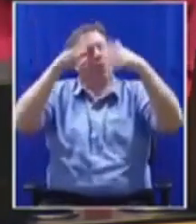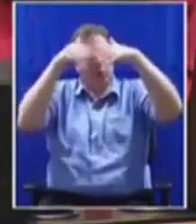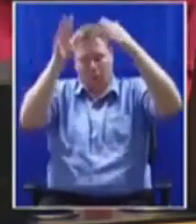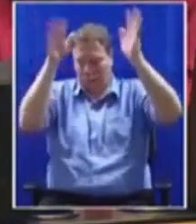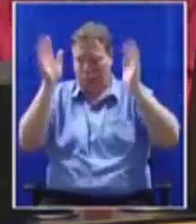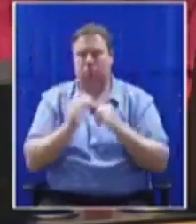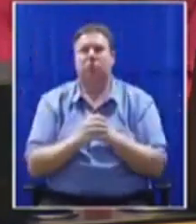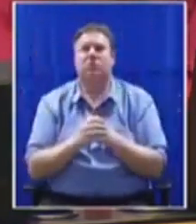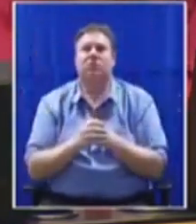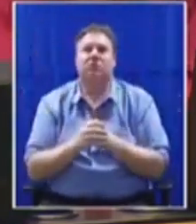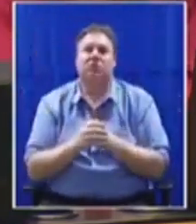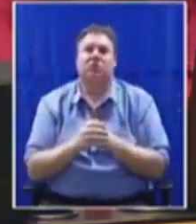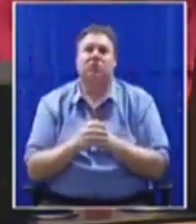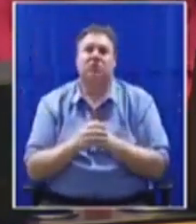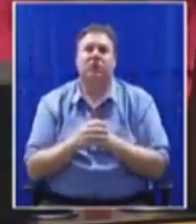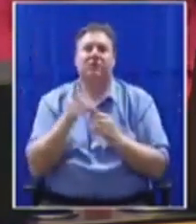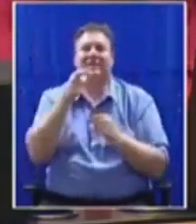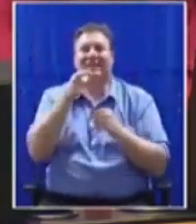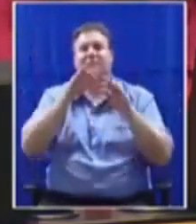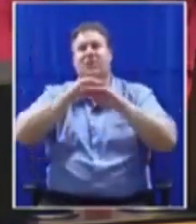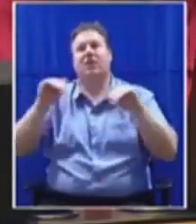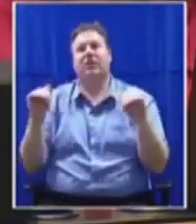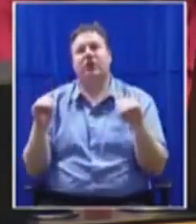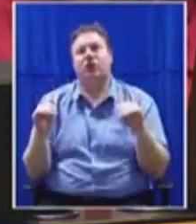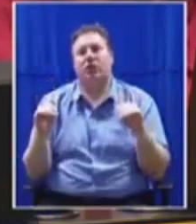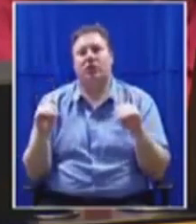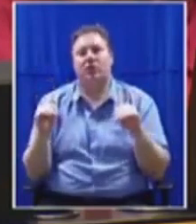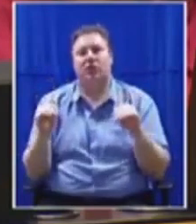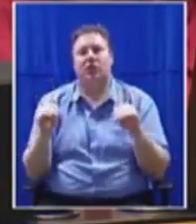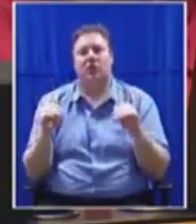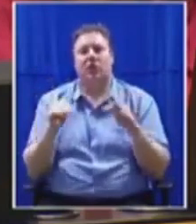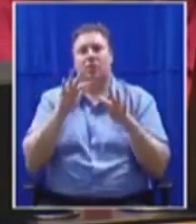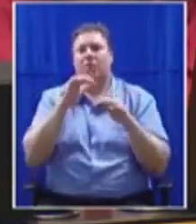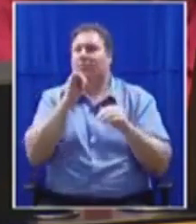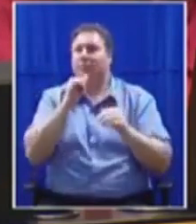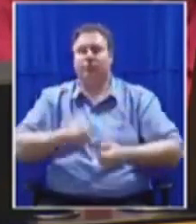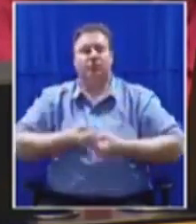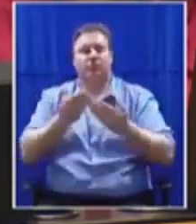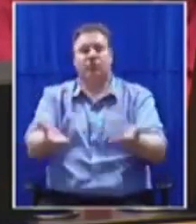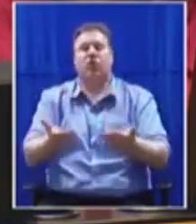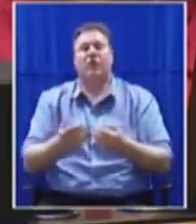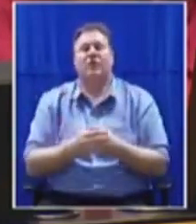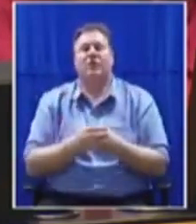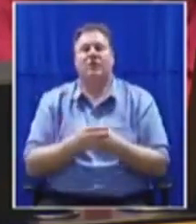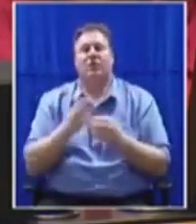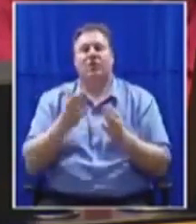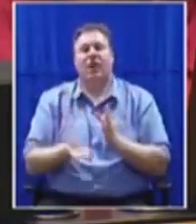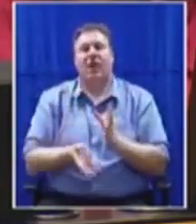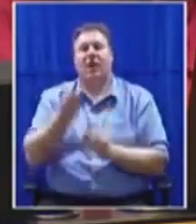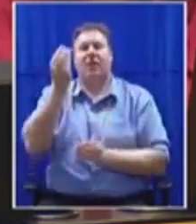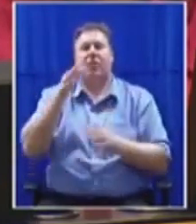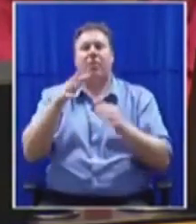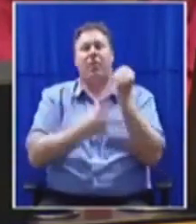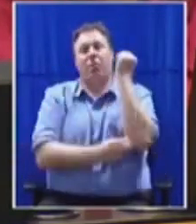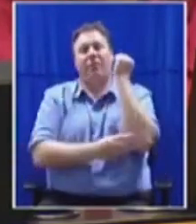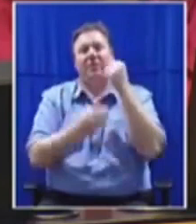African migrants is just a division, those who have failed to deliver services and uplift our people out of poverty and